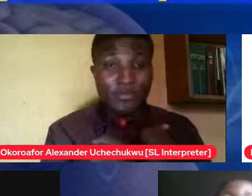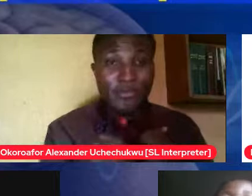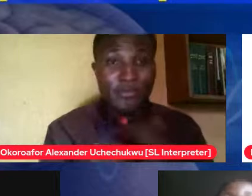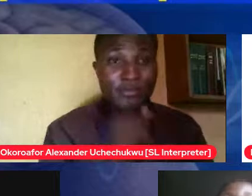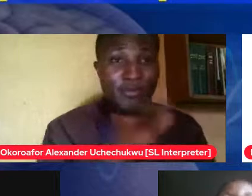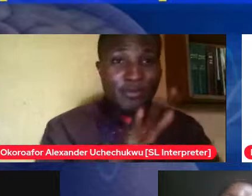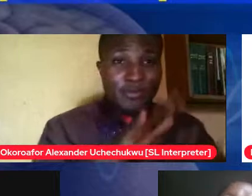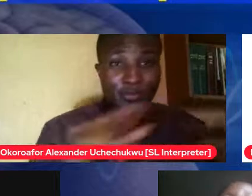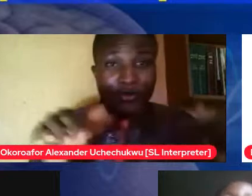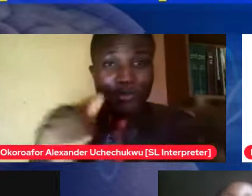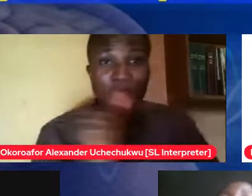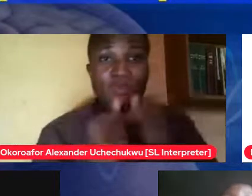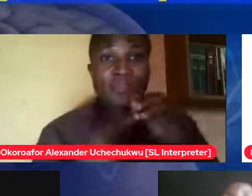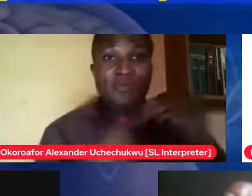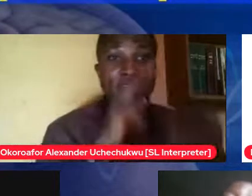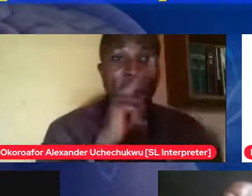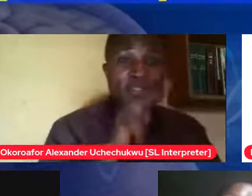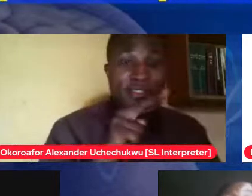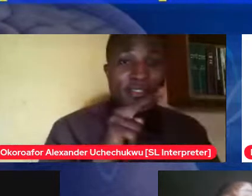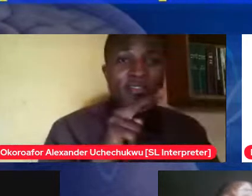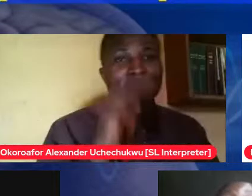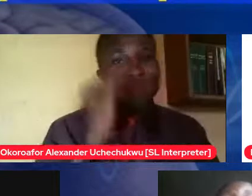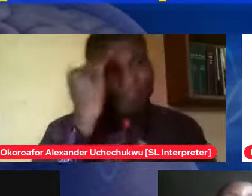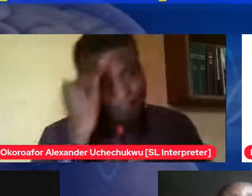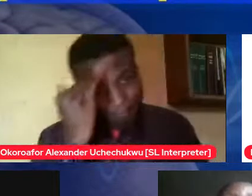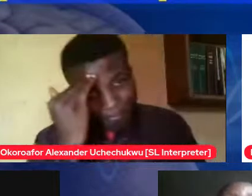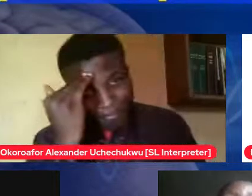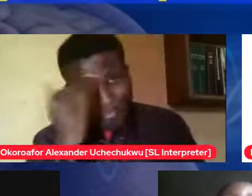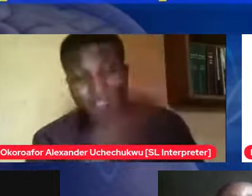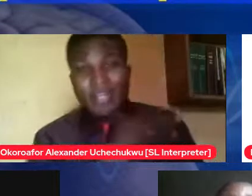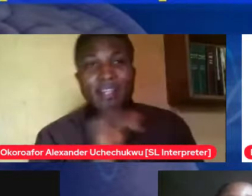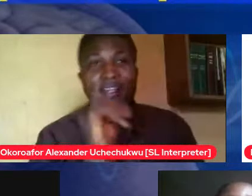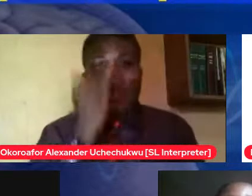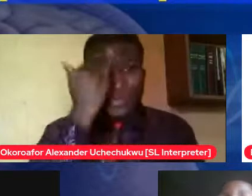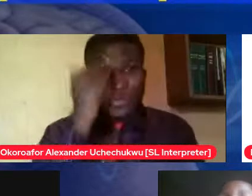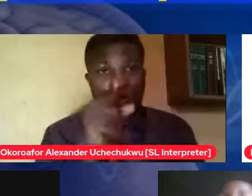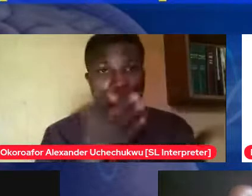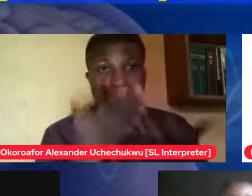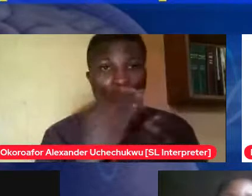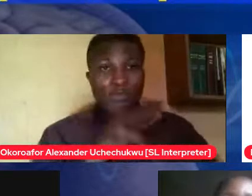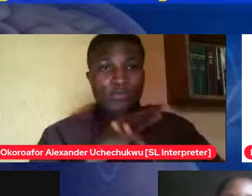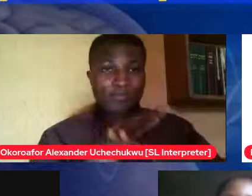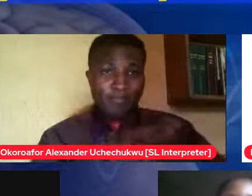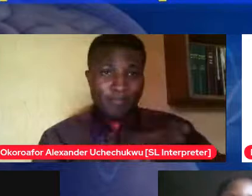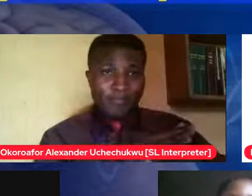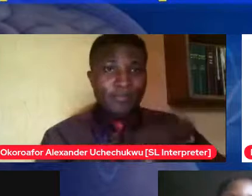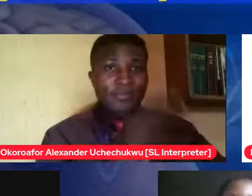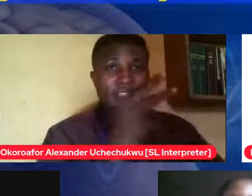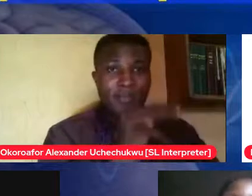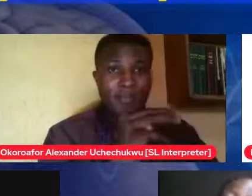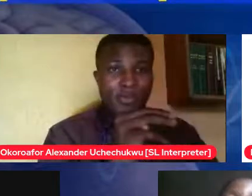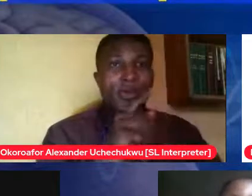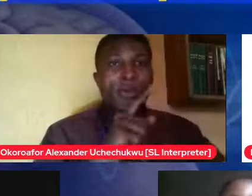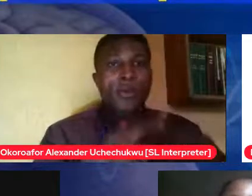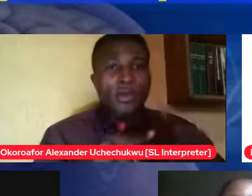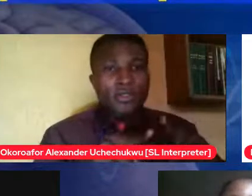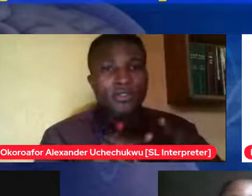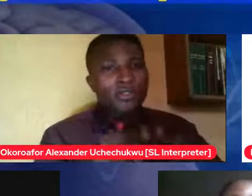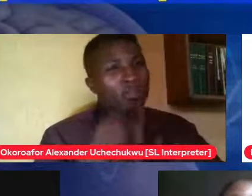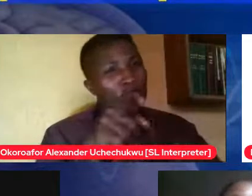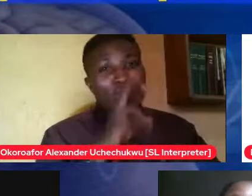i know that you really love them and i know that you want to shoot them but guess what you are not the one living with special needs newsflash